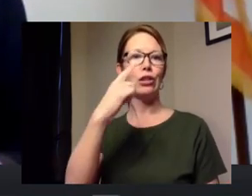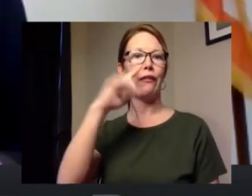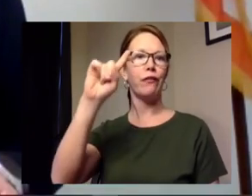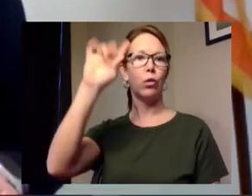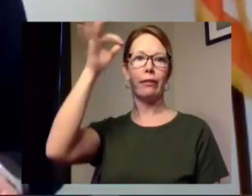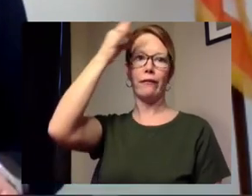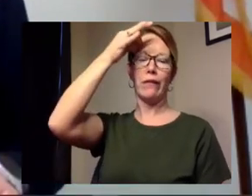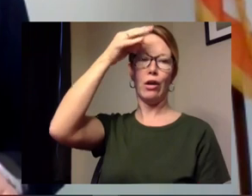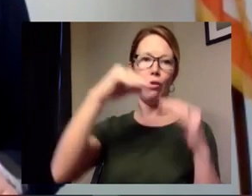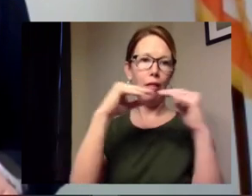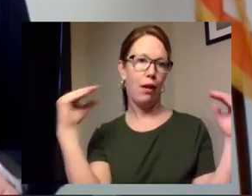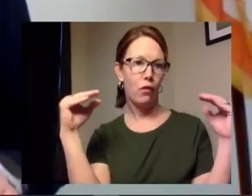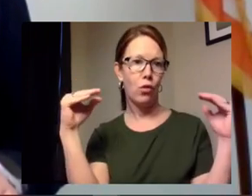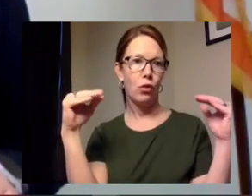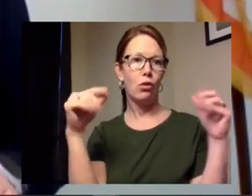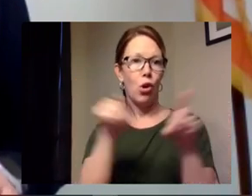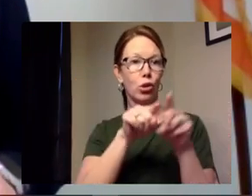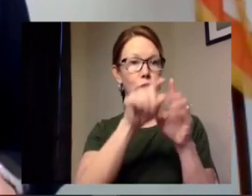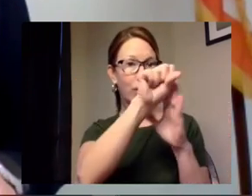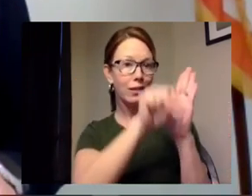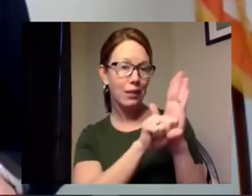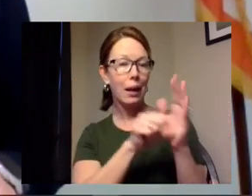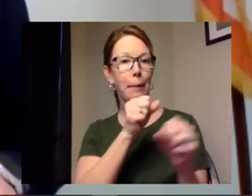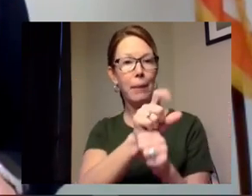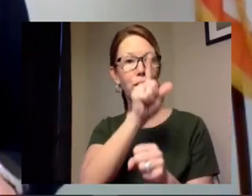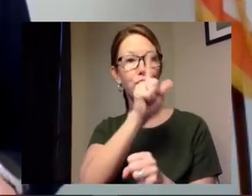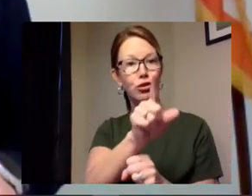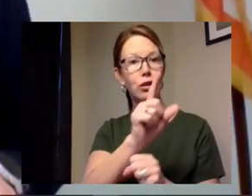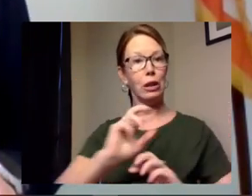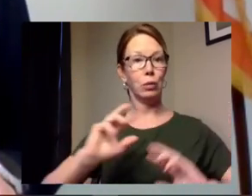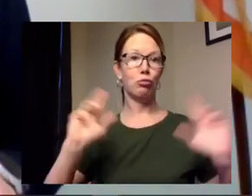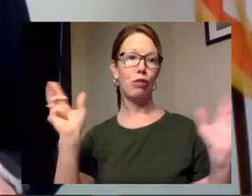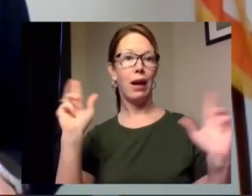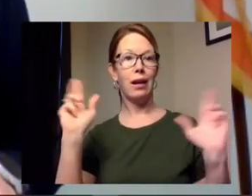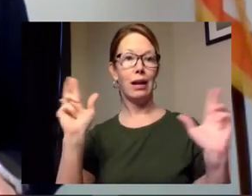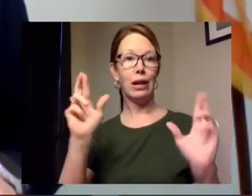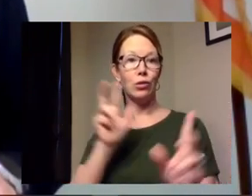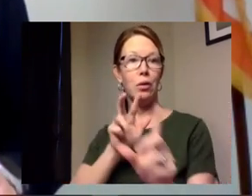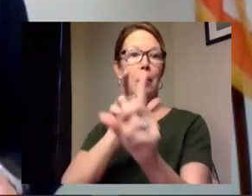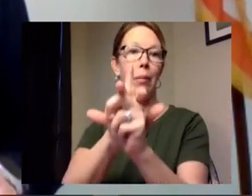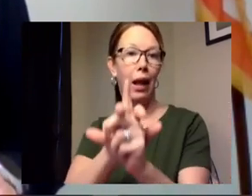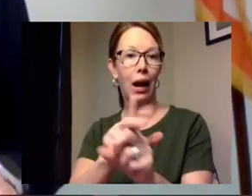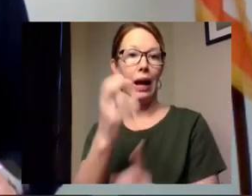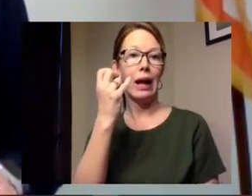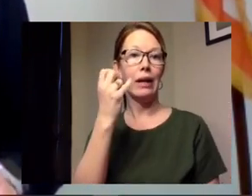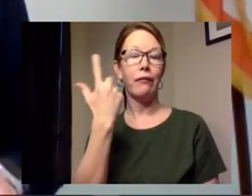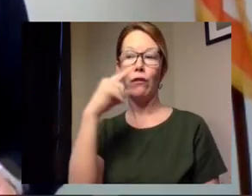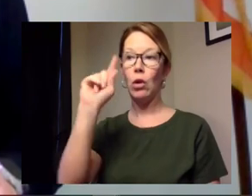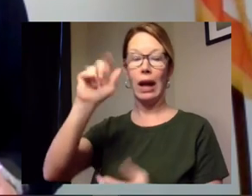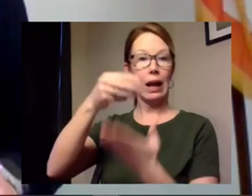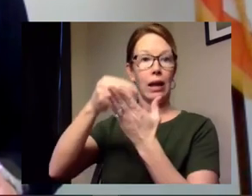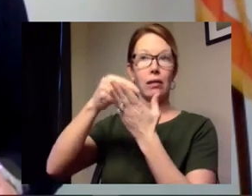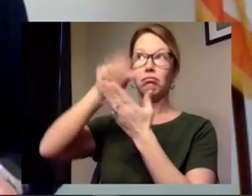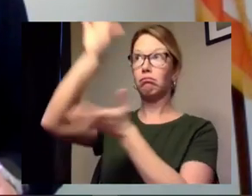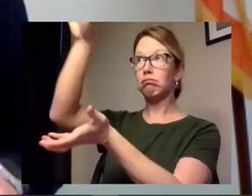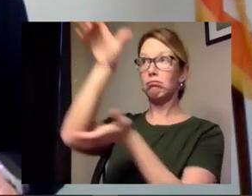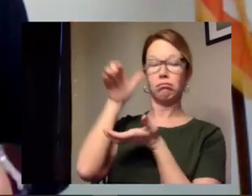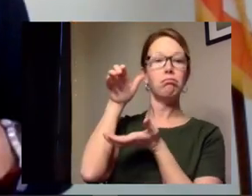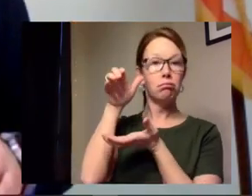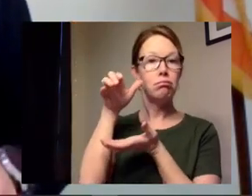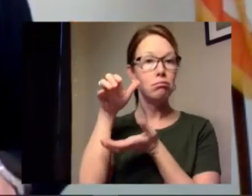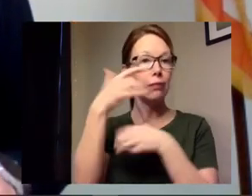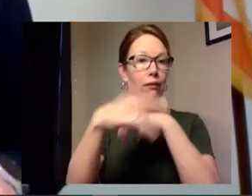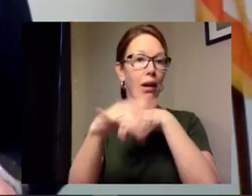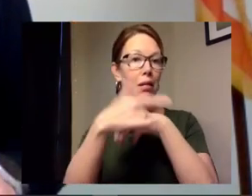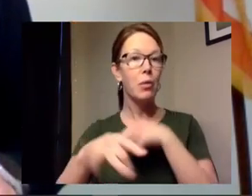make sure that we are well positioned to apply for any funding that will become available at the state and federal level